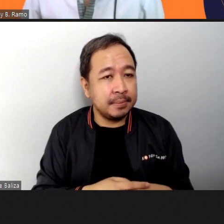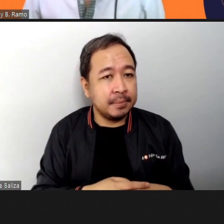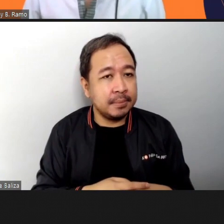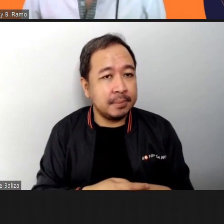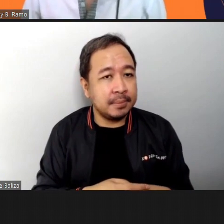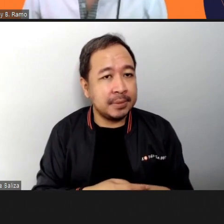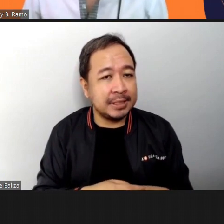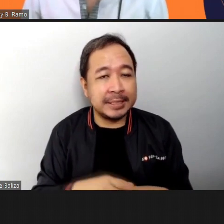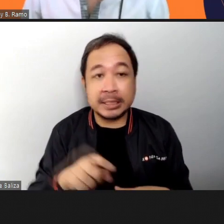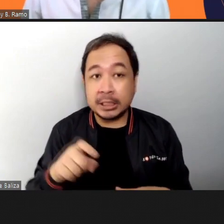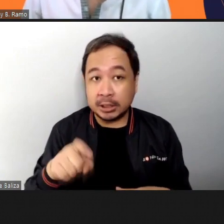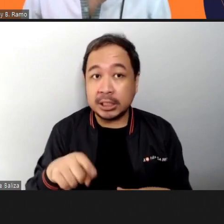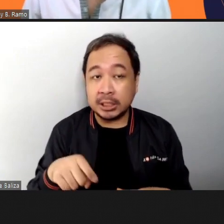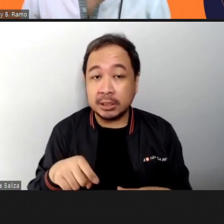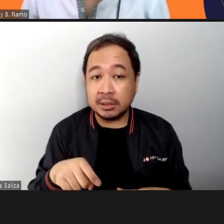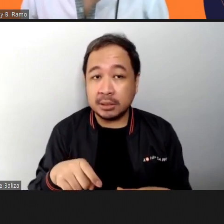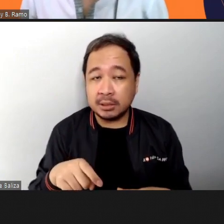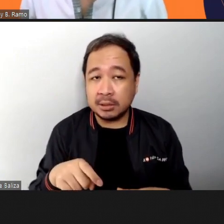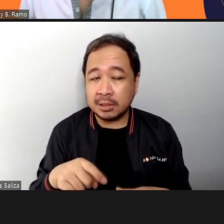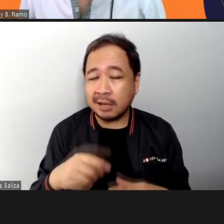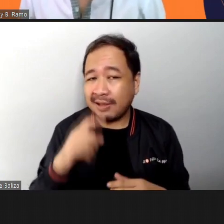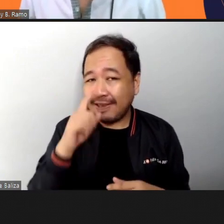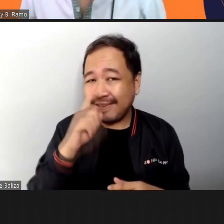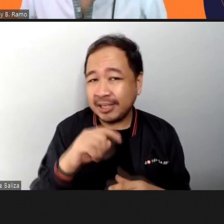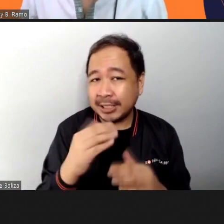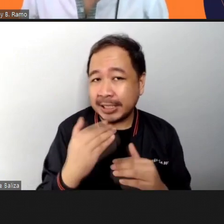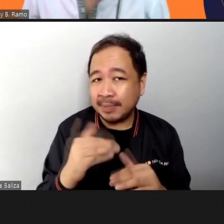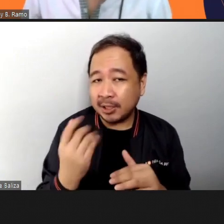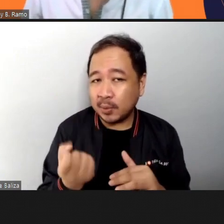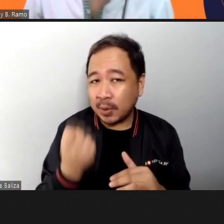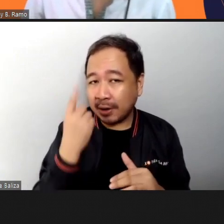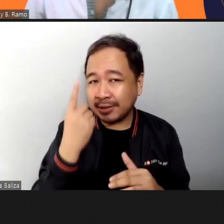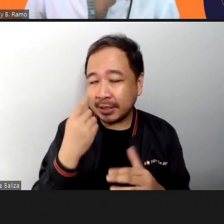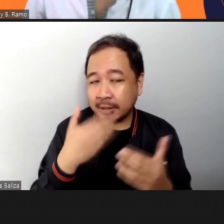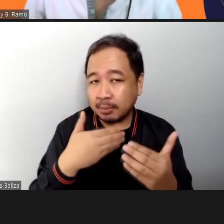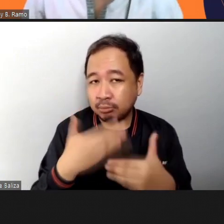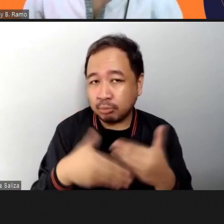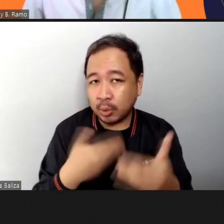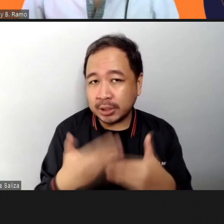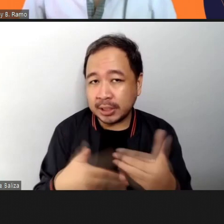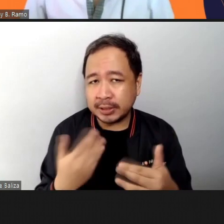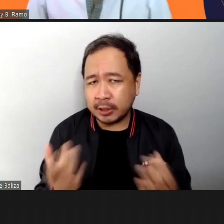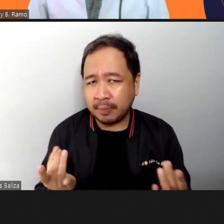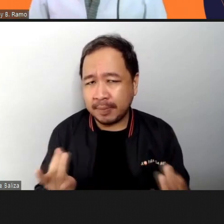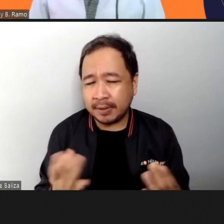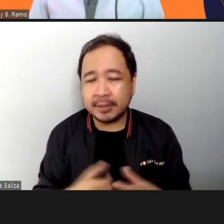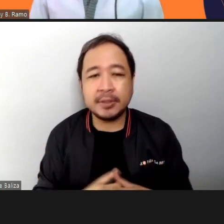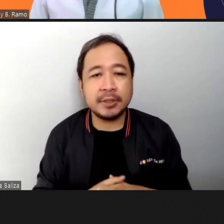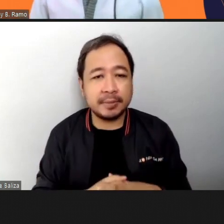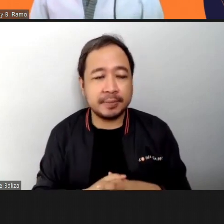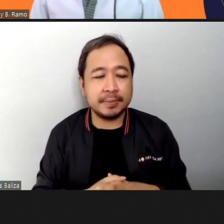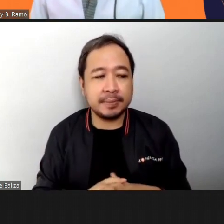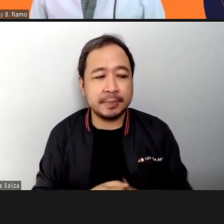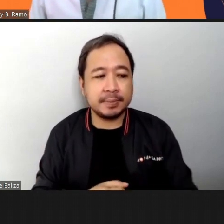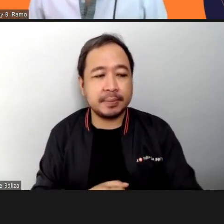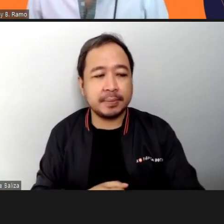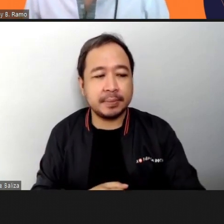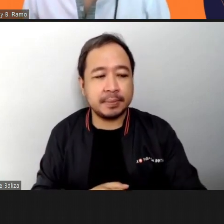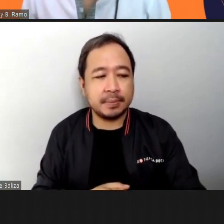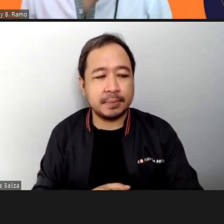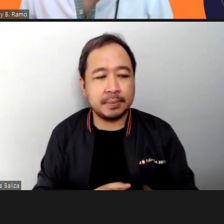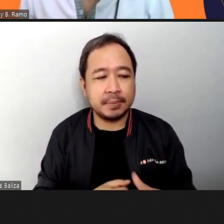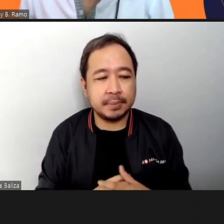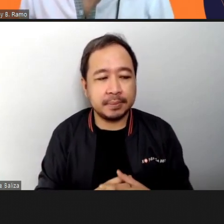old enough to understand the process of meditation well as I've said you can actually